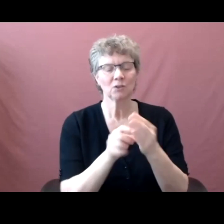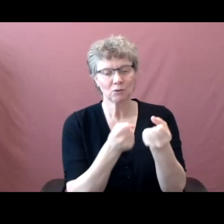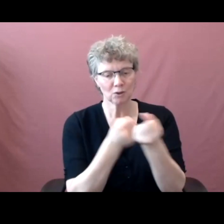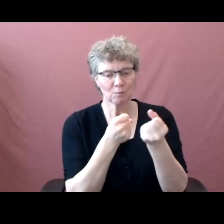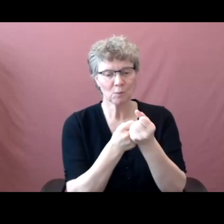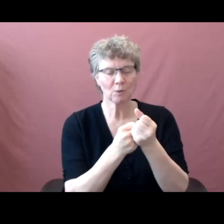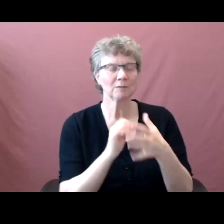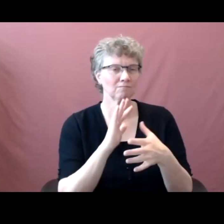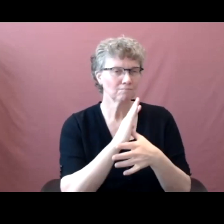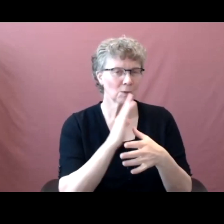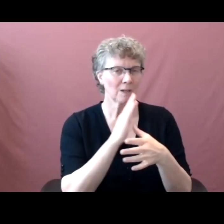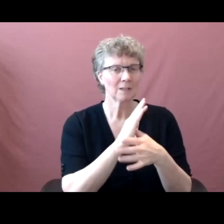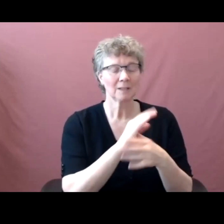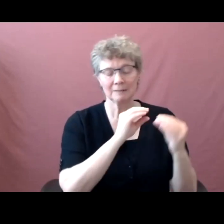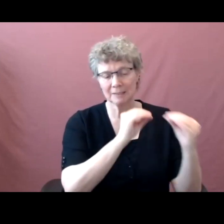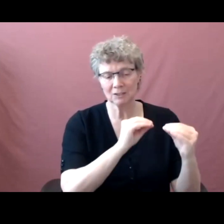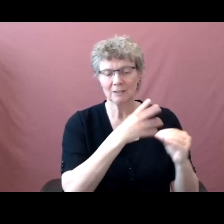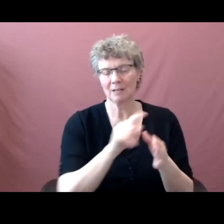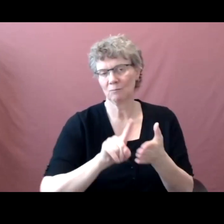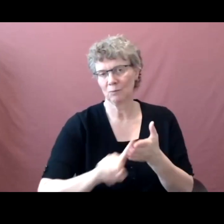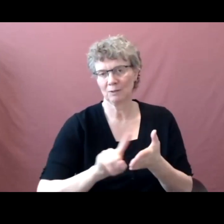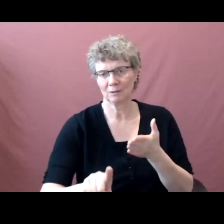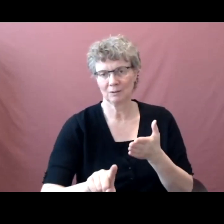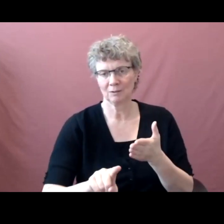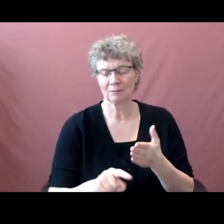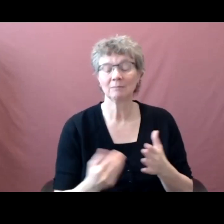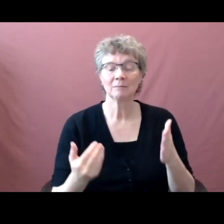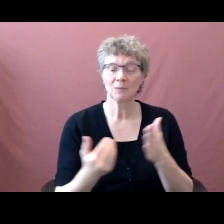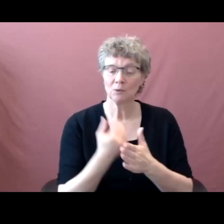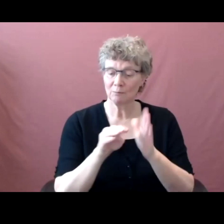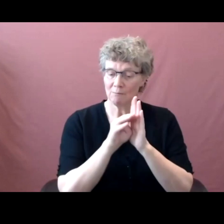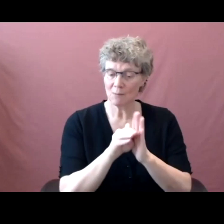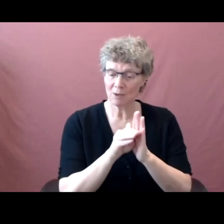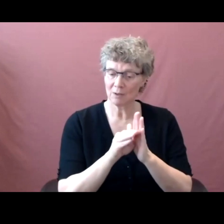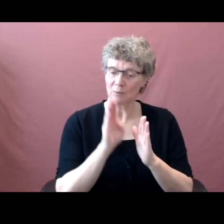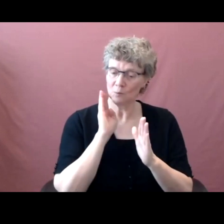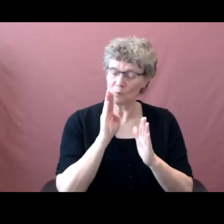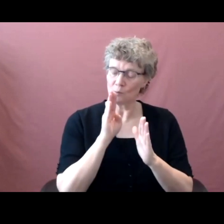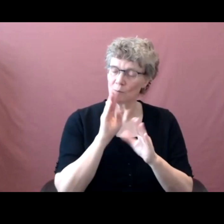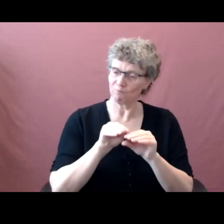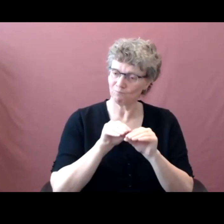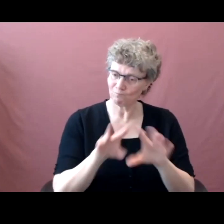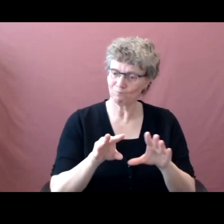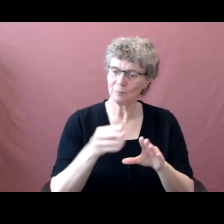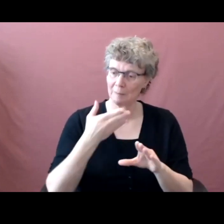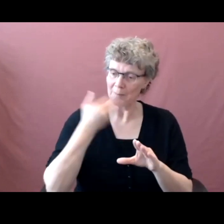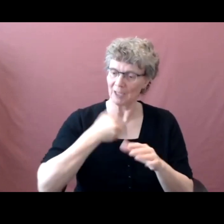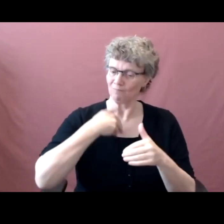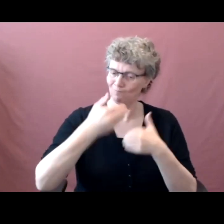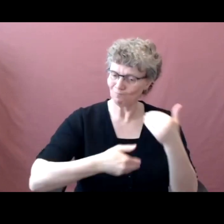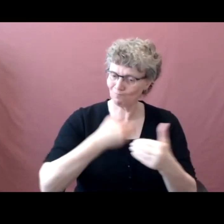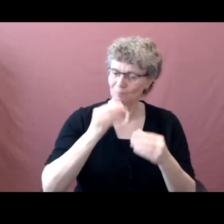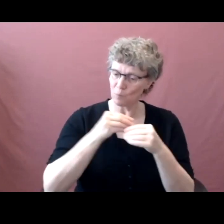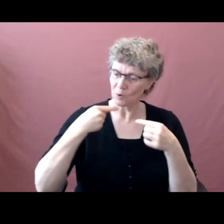new operating model will ensure that we can operate efficiently and effectively within our new budget reality, a very